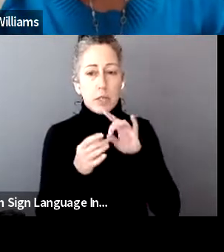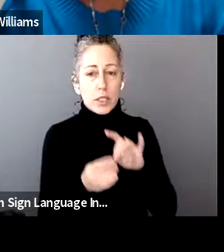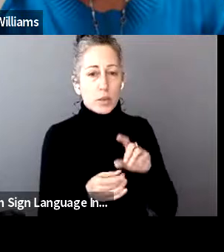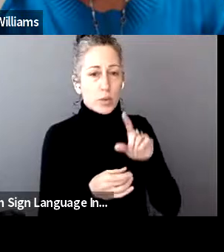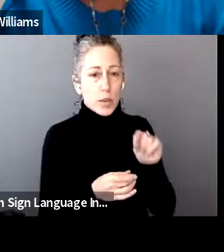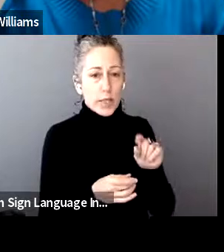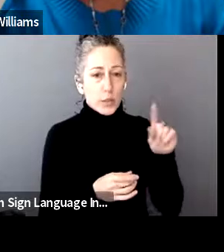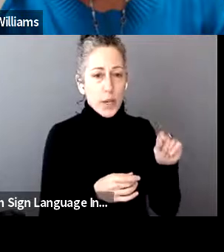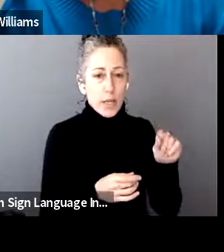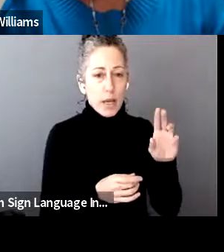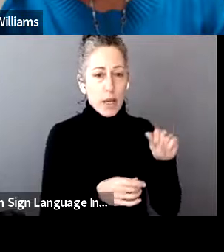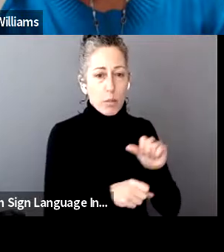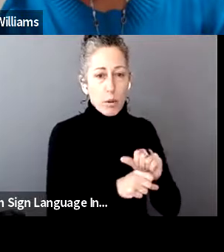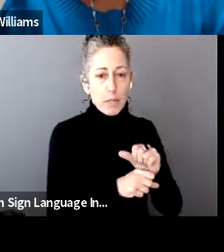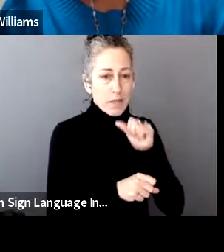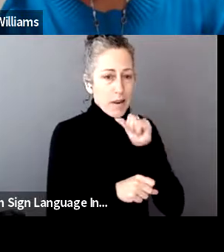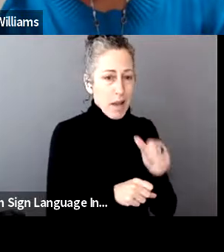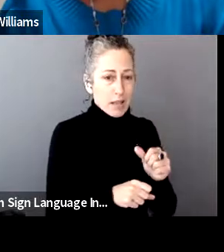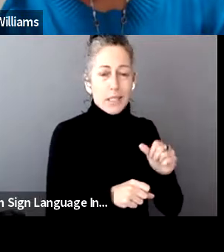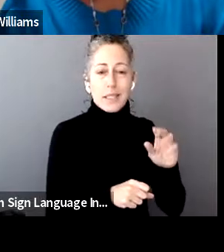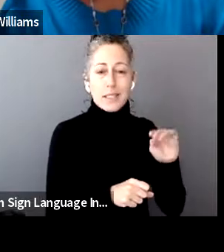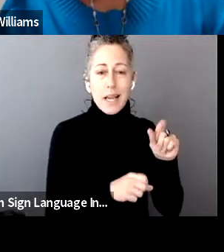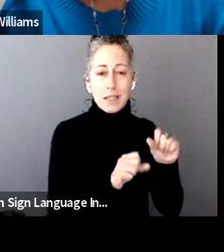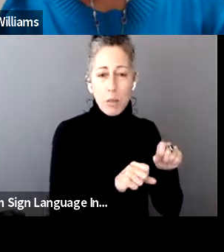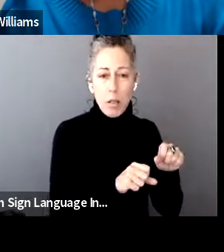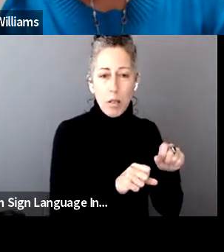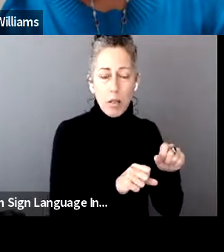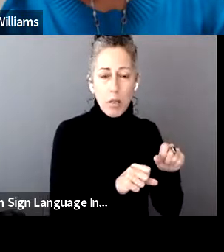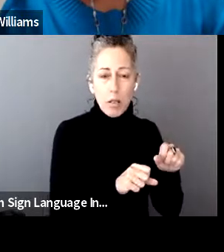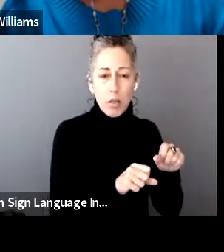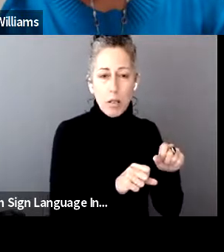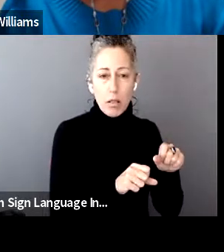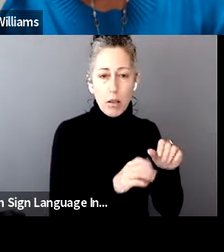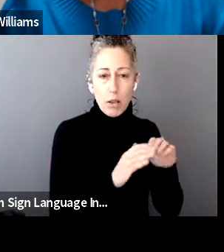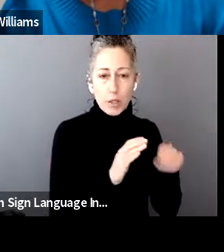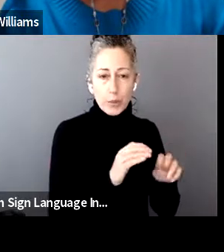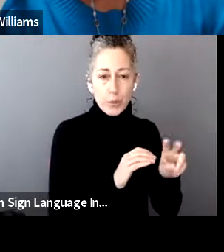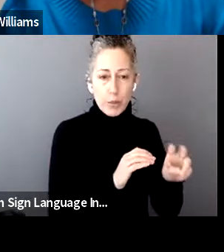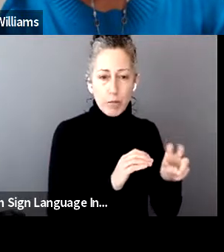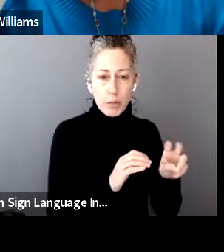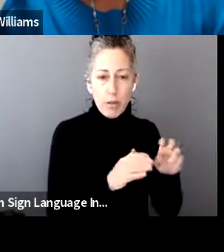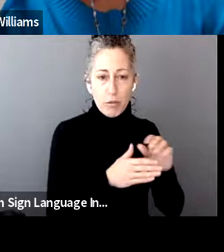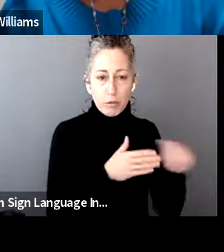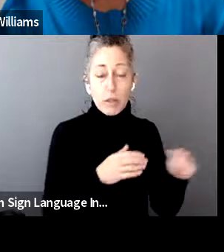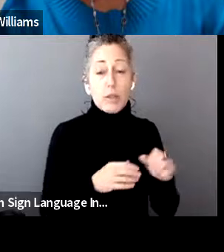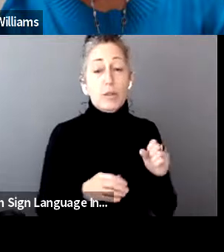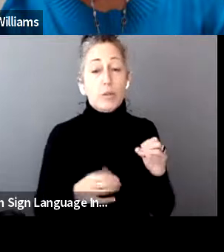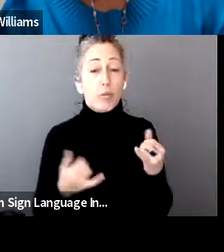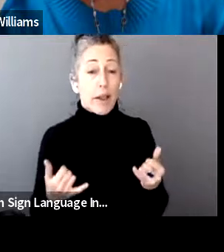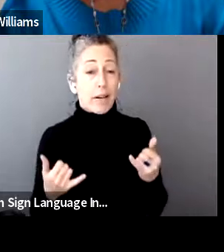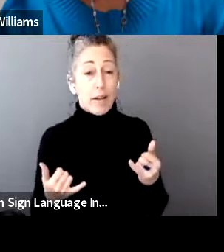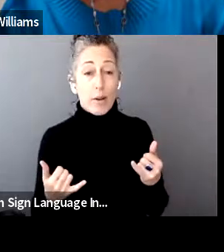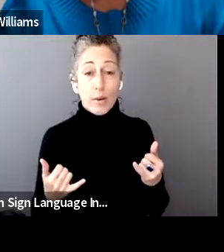not being taxable or the first $10,000 to $200. And so we would not at this point have any